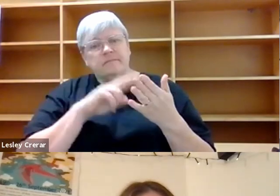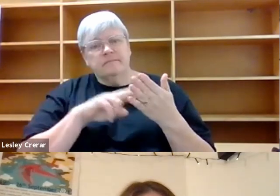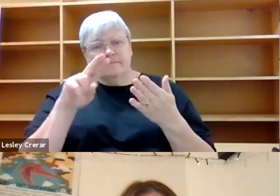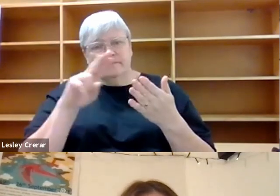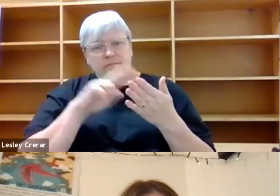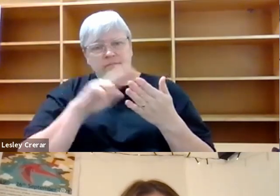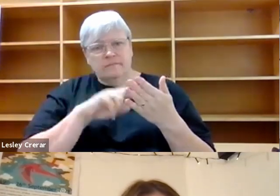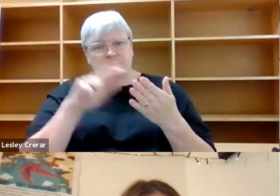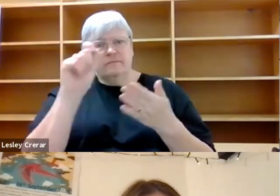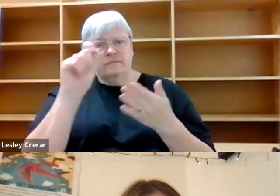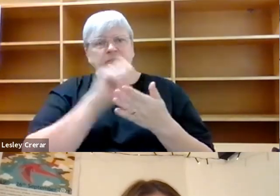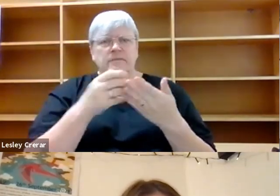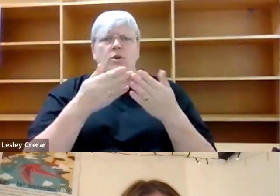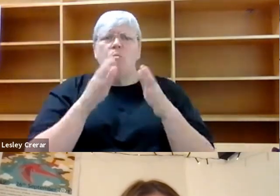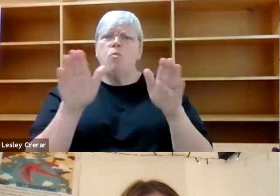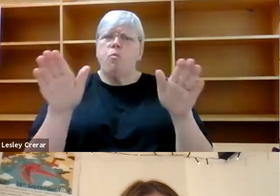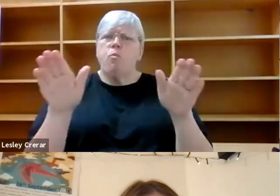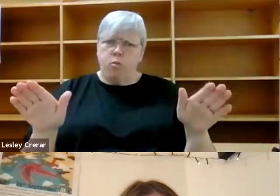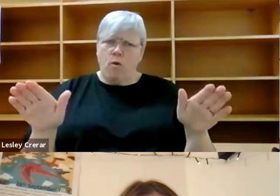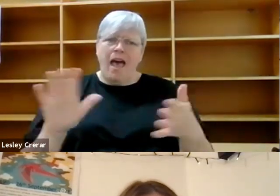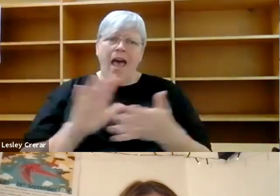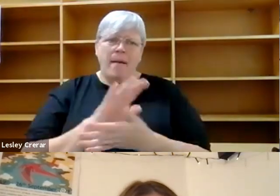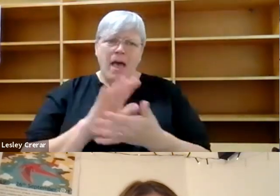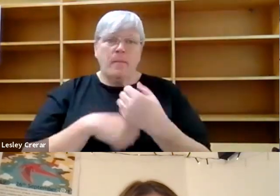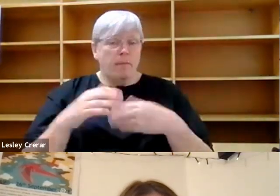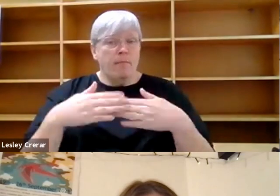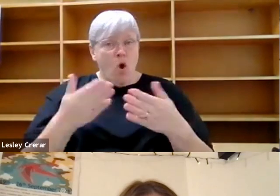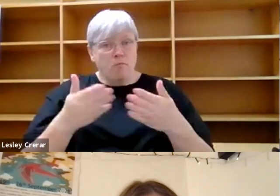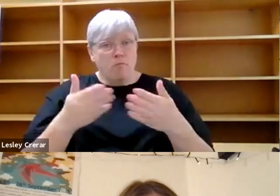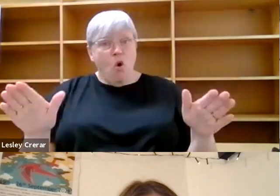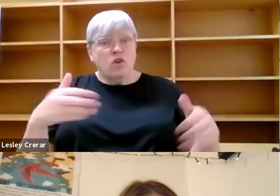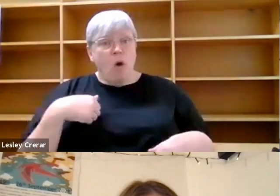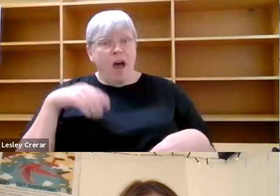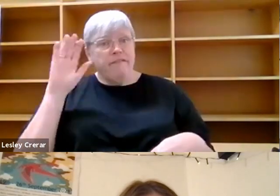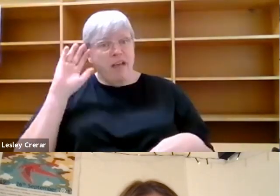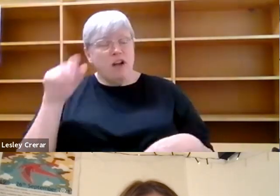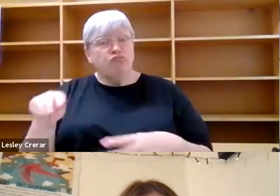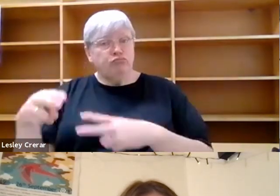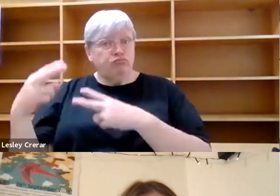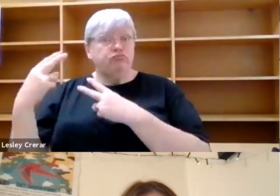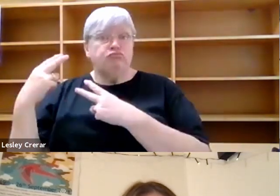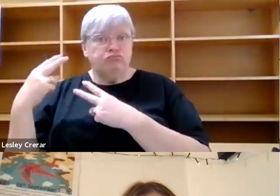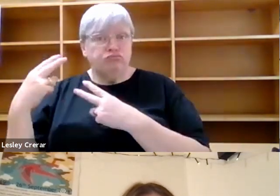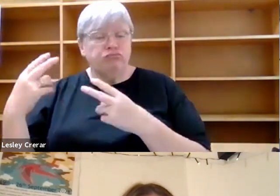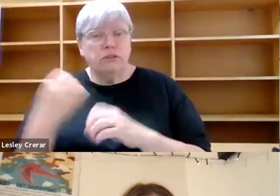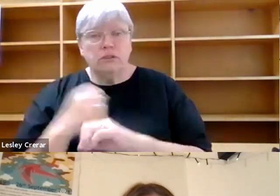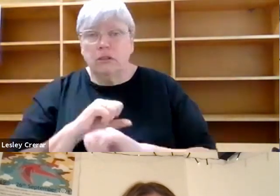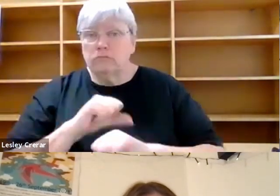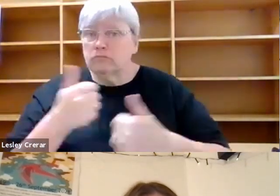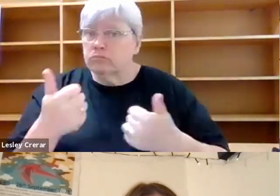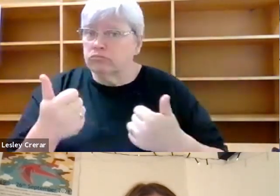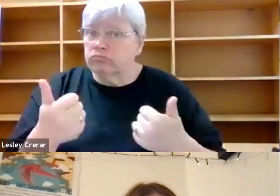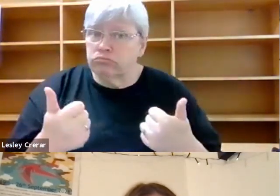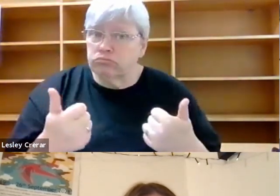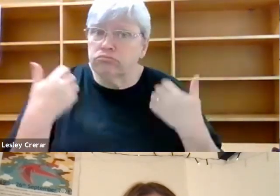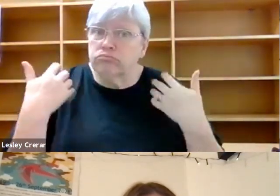so glad it is only getting broader. You like the Willow Herb Review have done incredible work to broaden what, who is